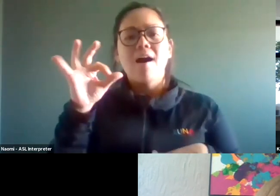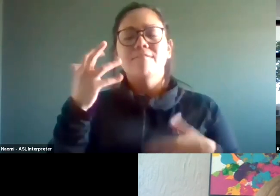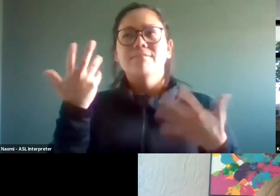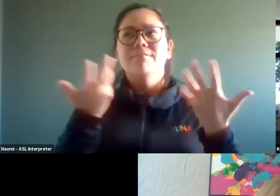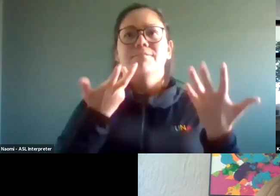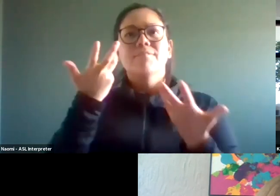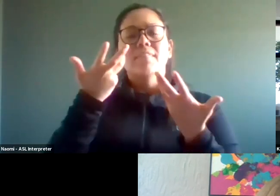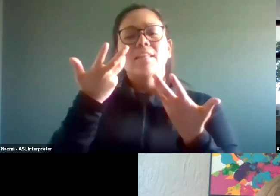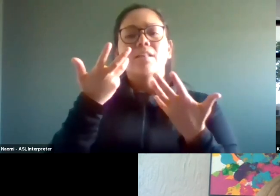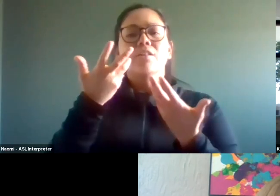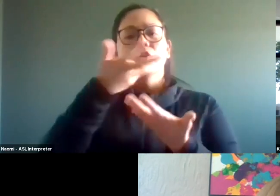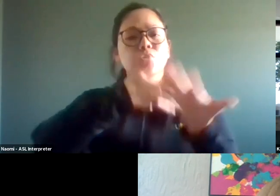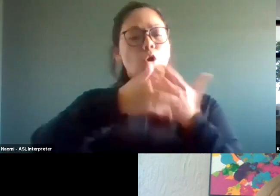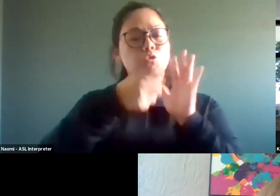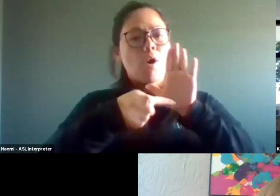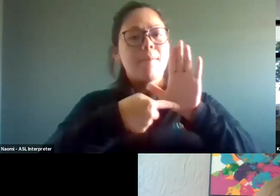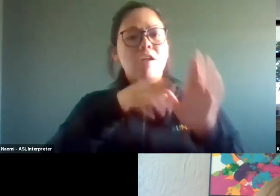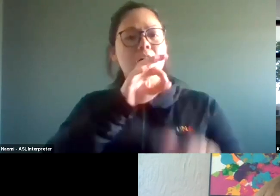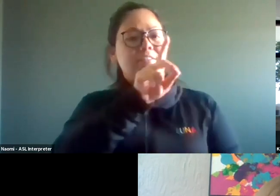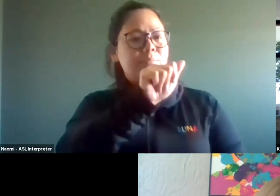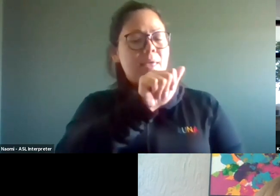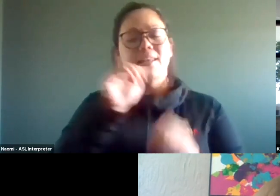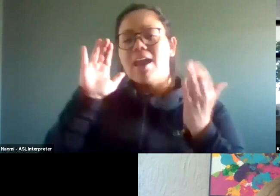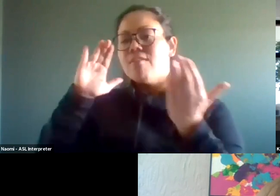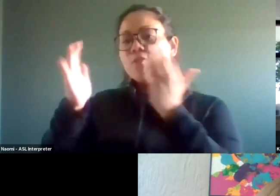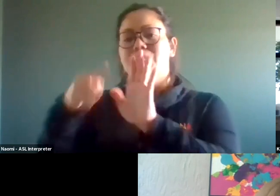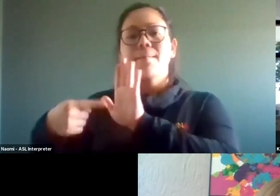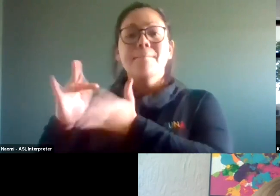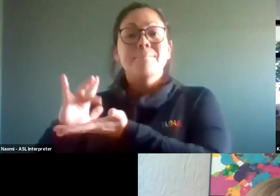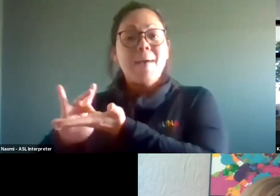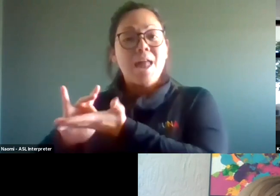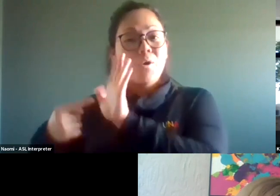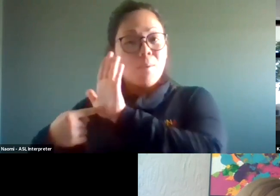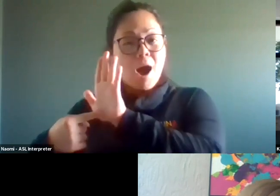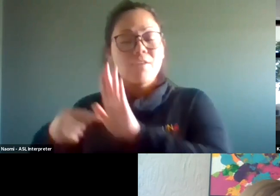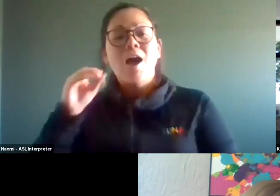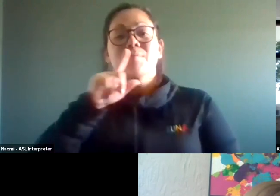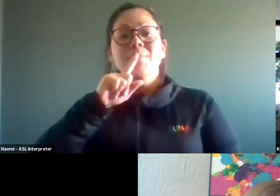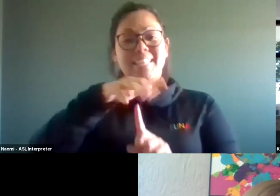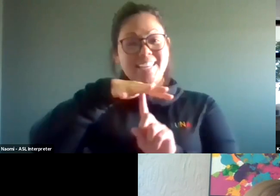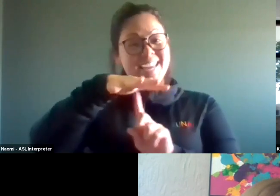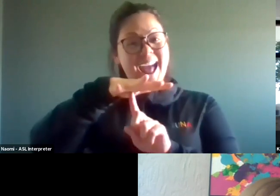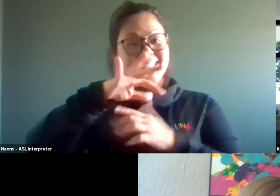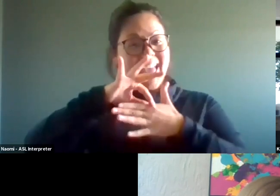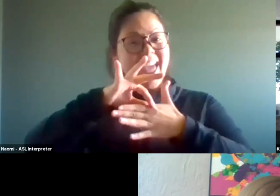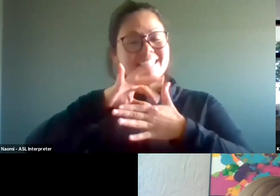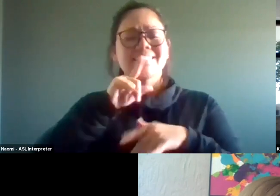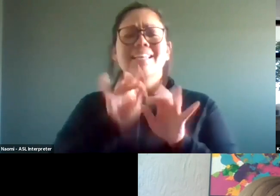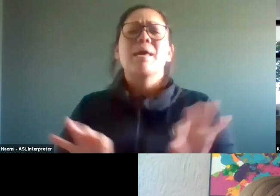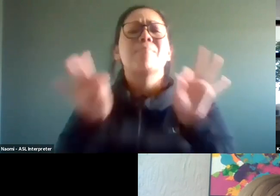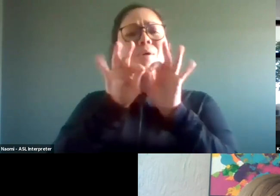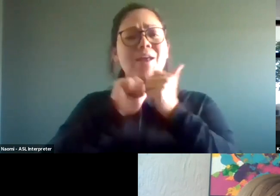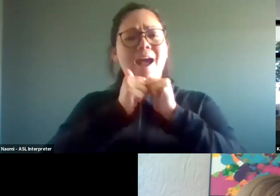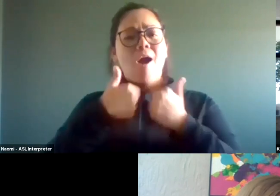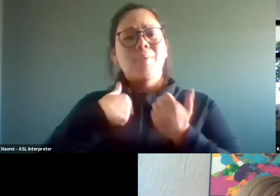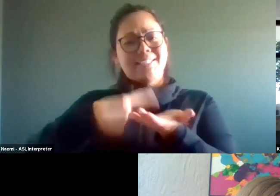social model of disability and the medical model of disability and how context is very important with how we talk about